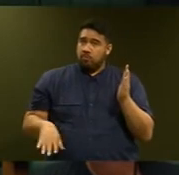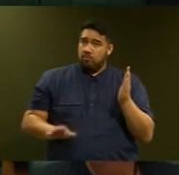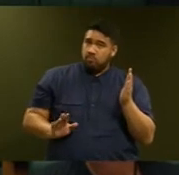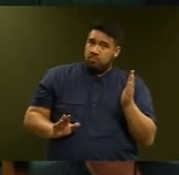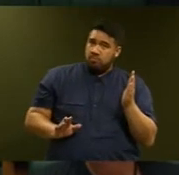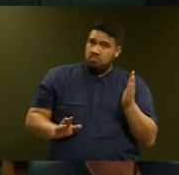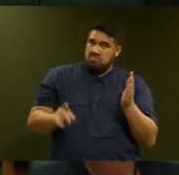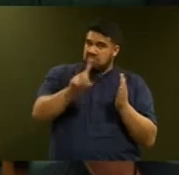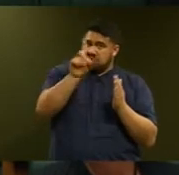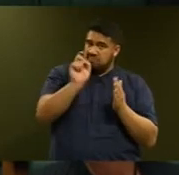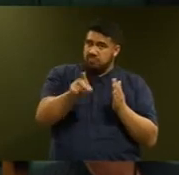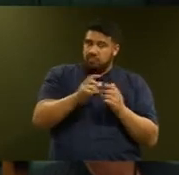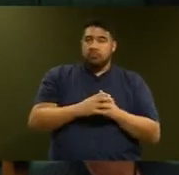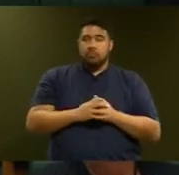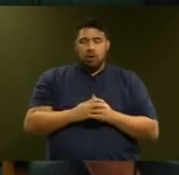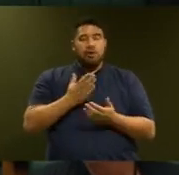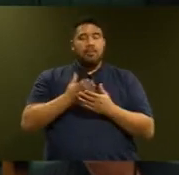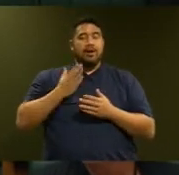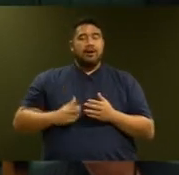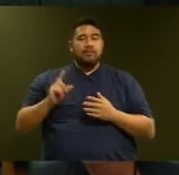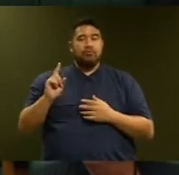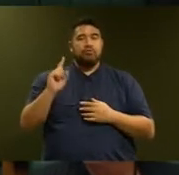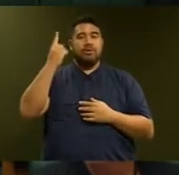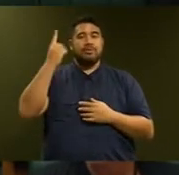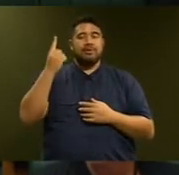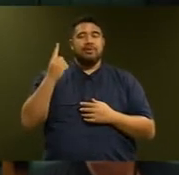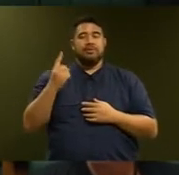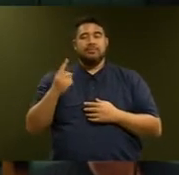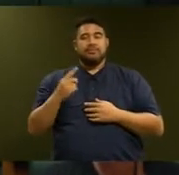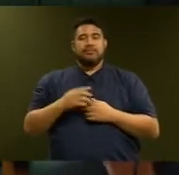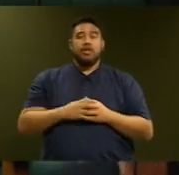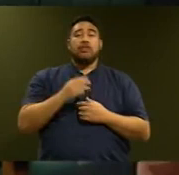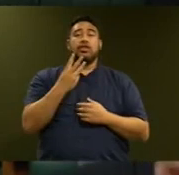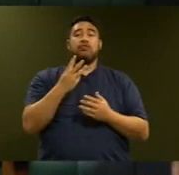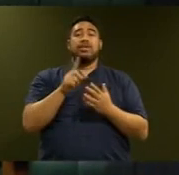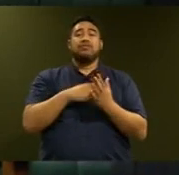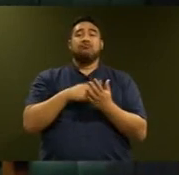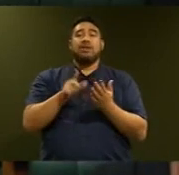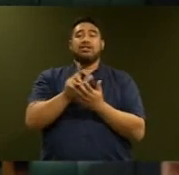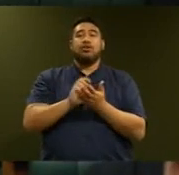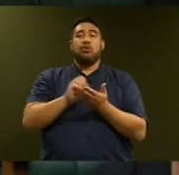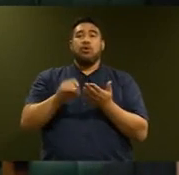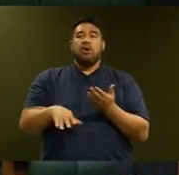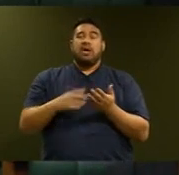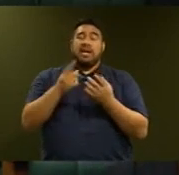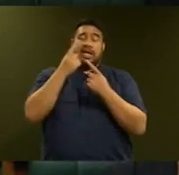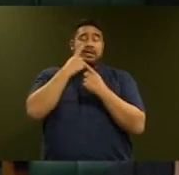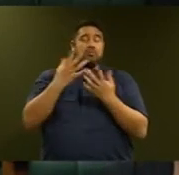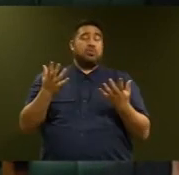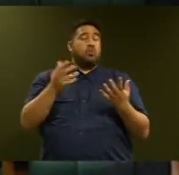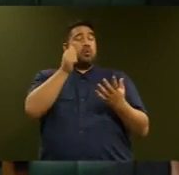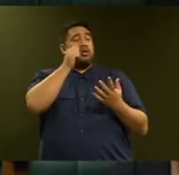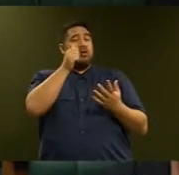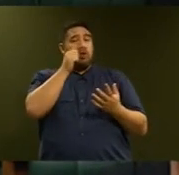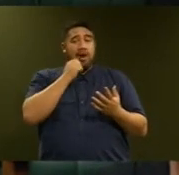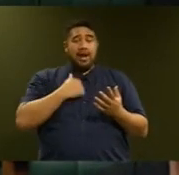Mr Speaker, on behalf of the Prime Minister, it is quite clear that the three strikes law does not have the support of one of the members of the